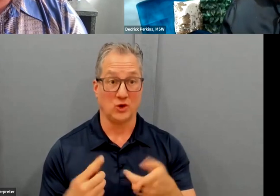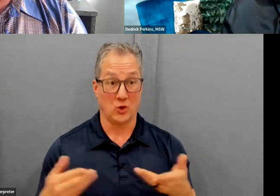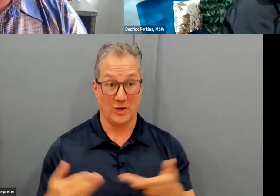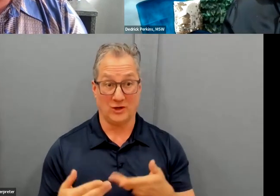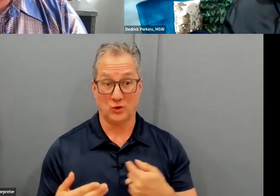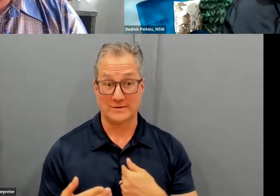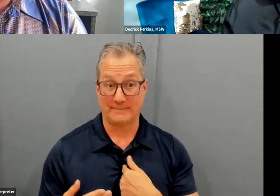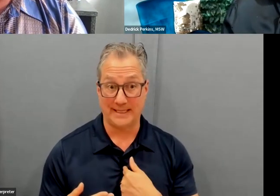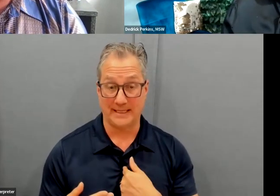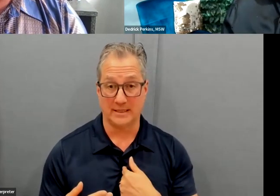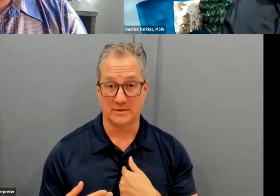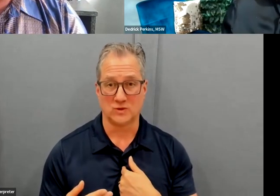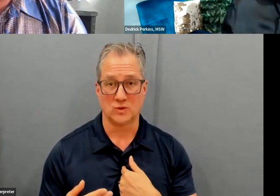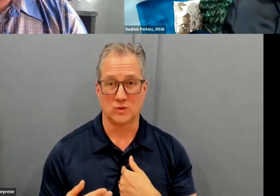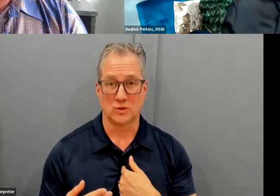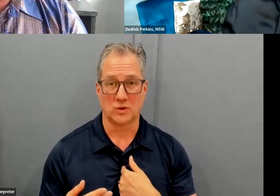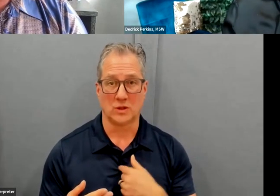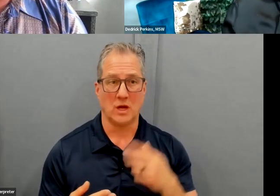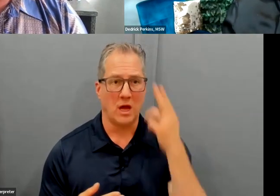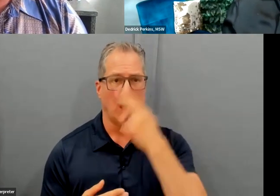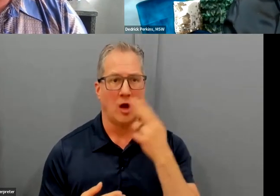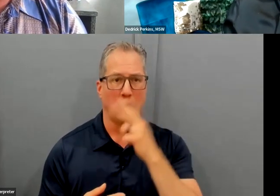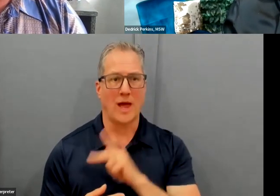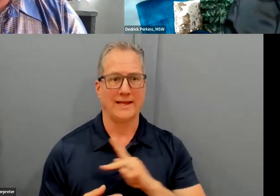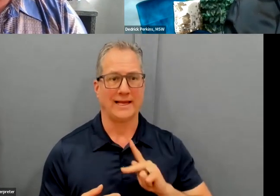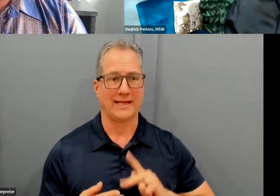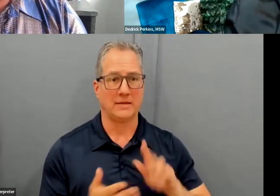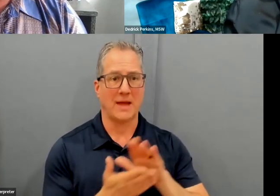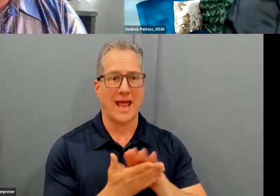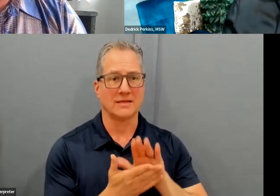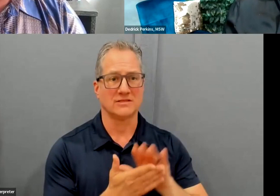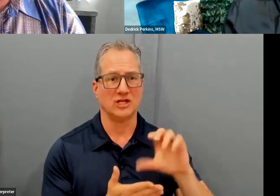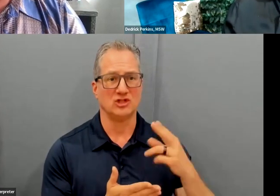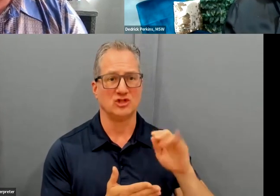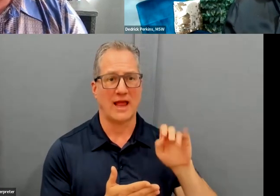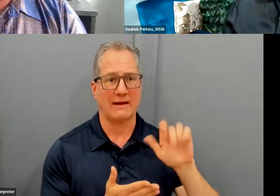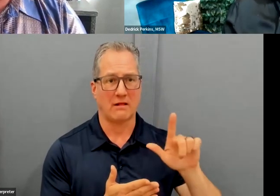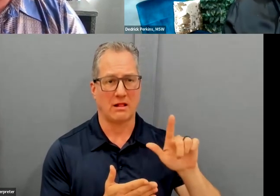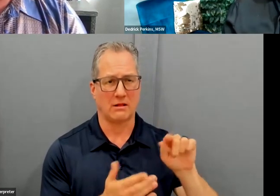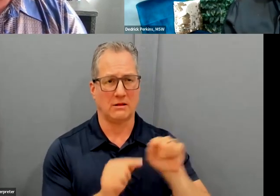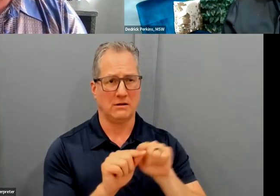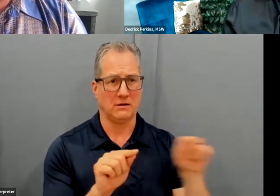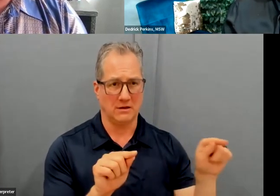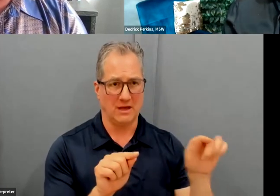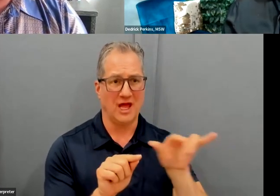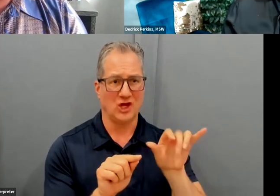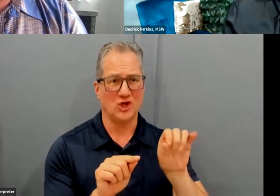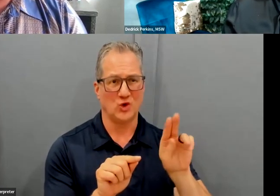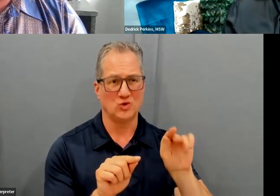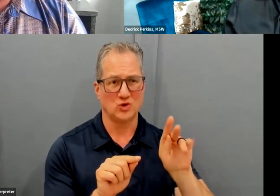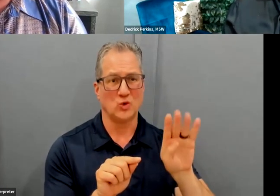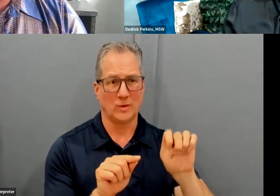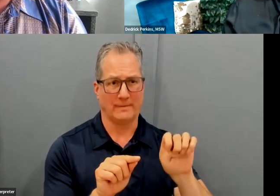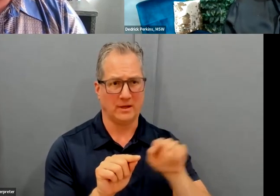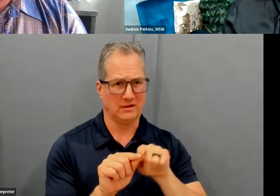to is the Hawaiian Kingdom Academia channel on YouTube. And so, yeah,